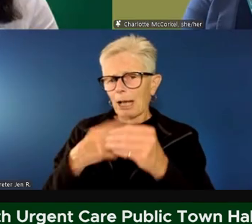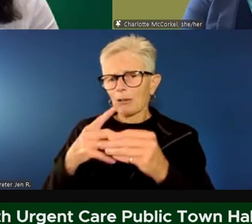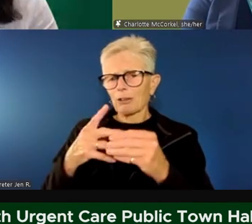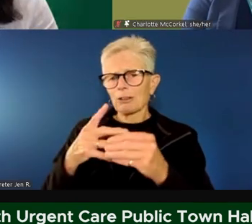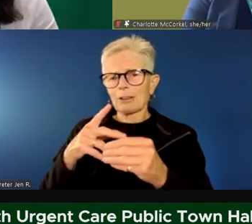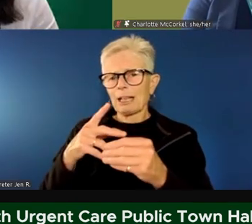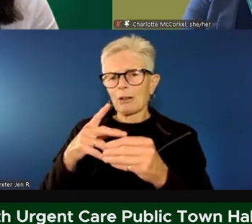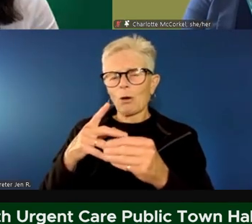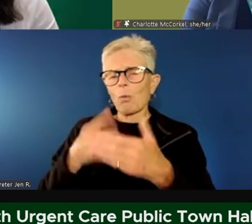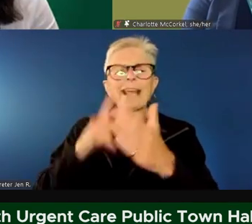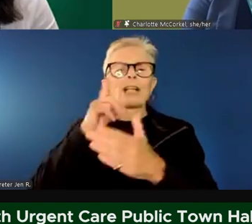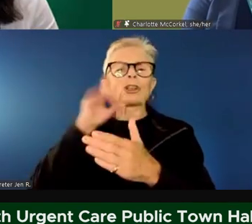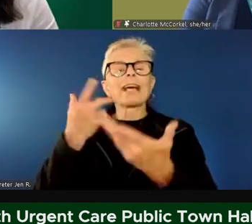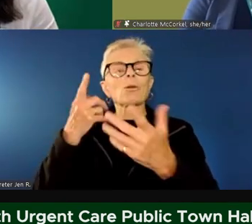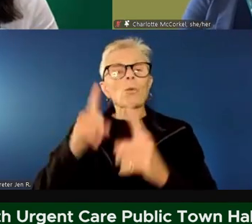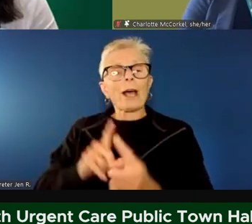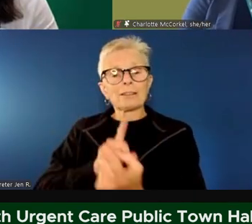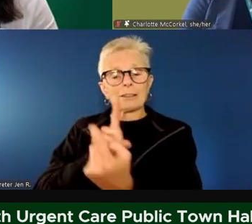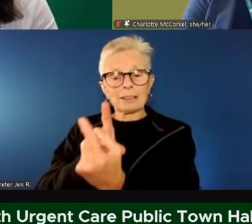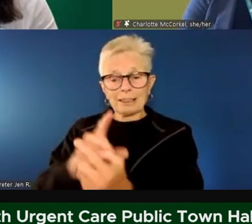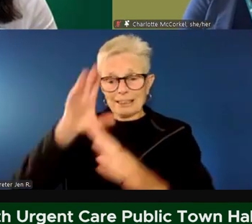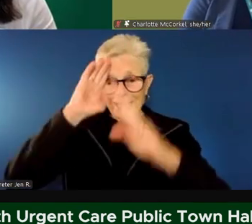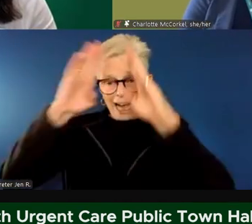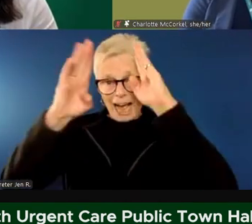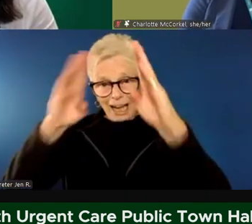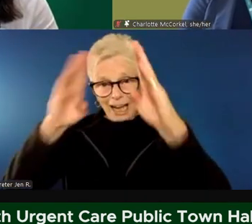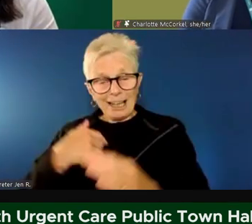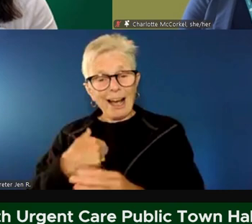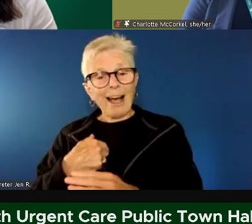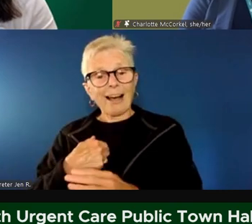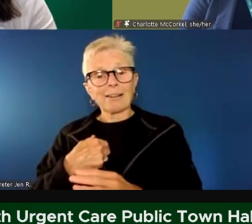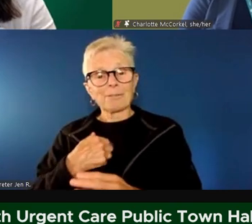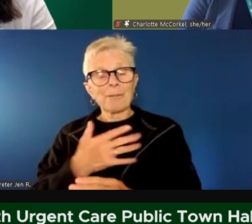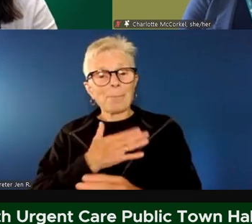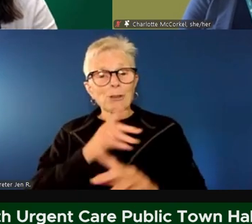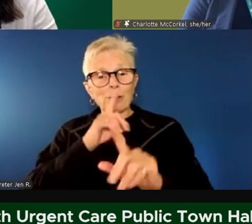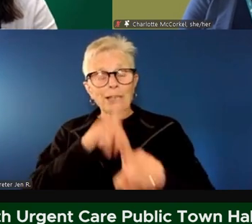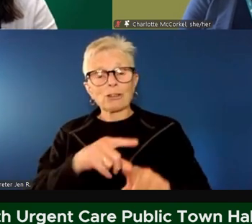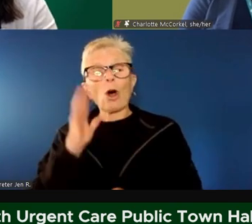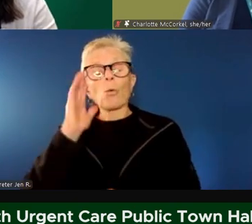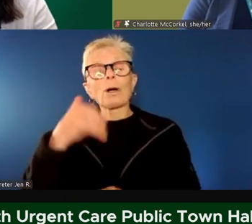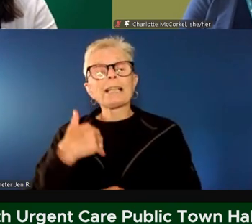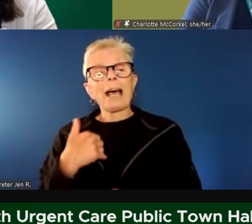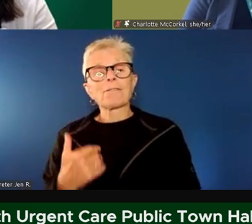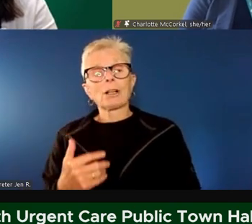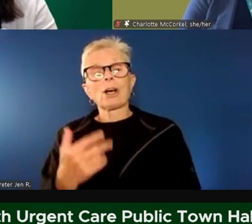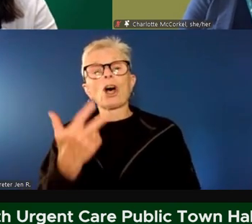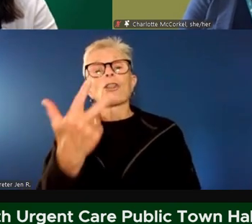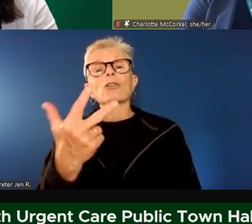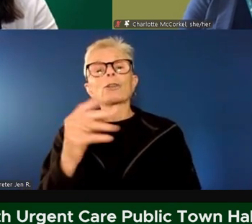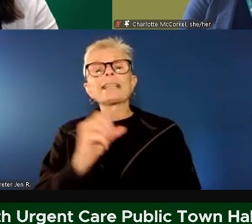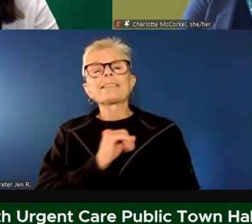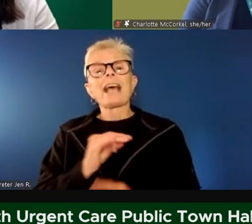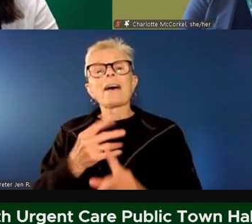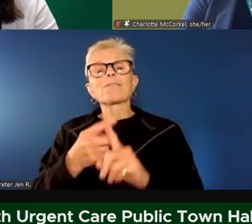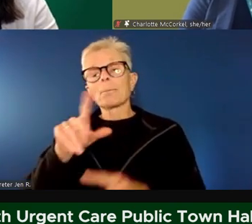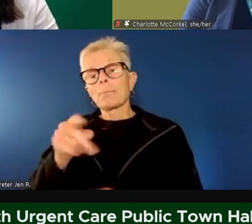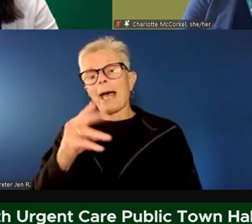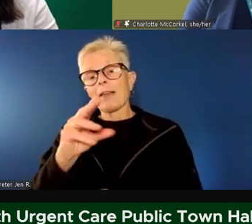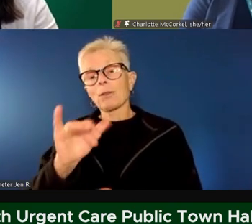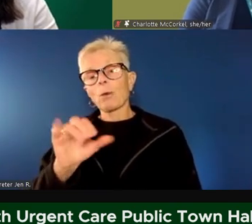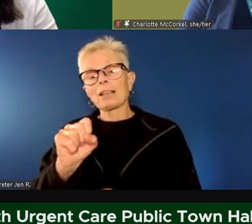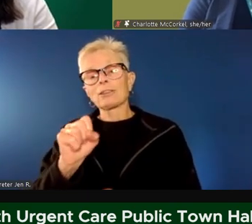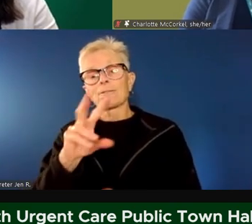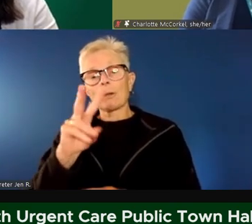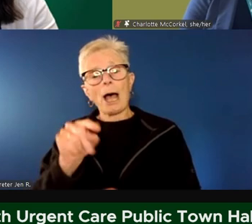Sure. Hi, everyone. I'm happy to speak to this. So we'll have three staff from Pathways Vermont with lived experience